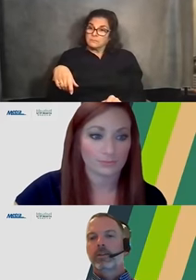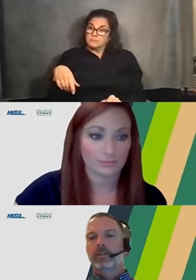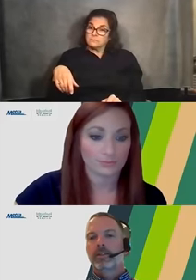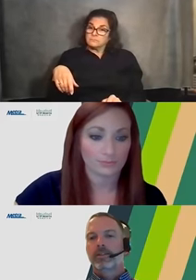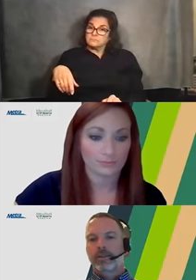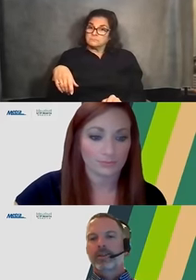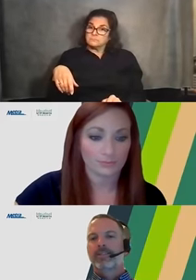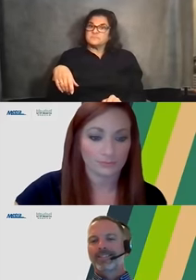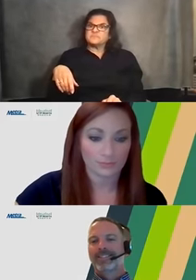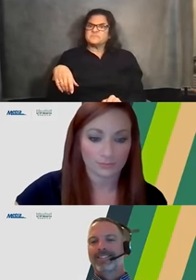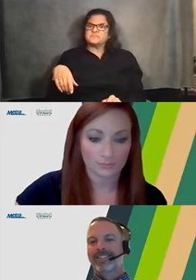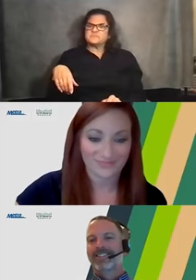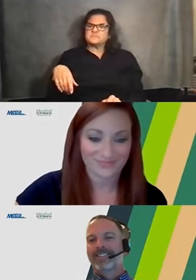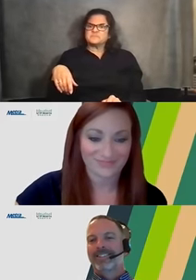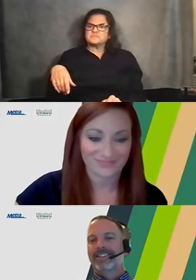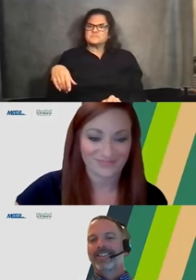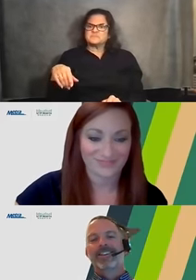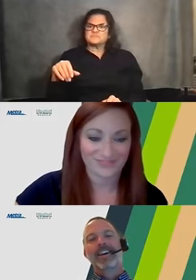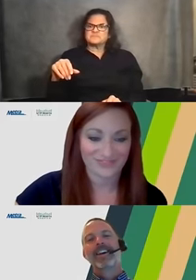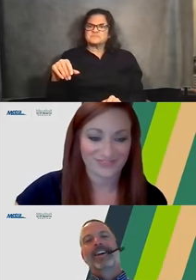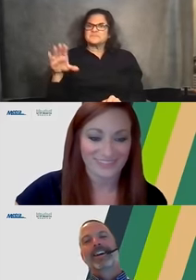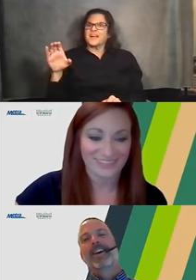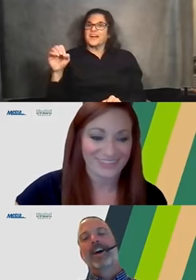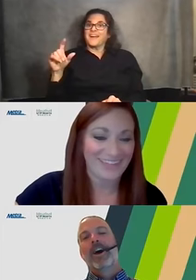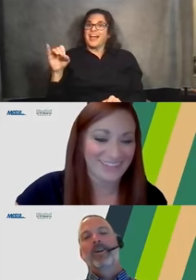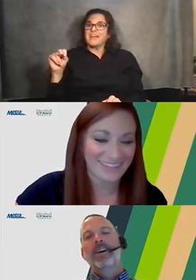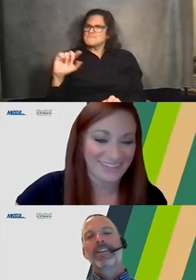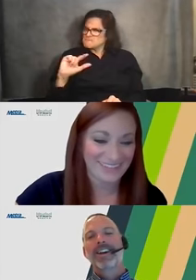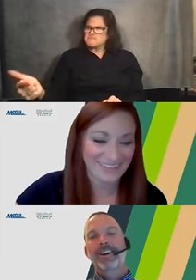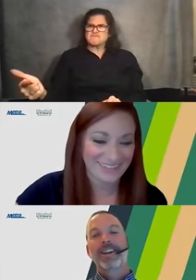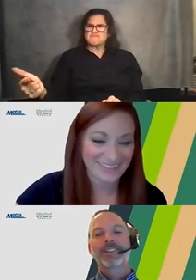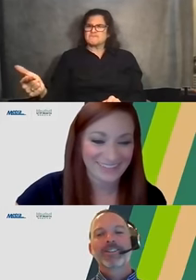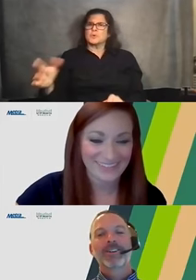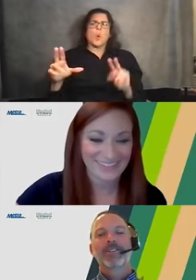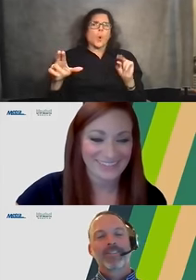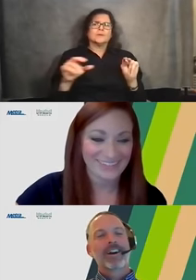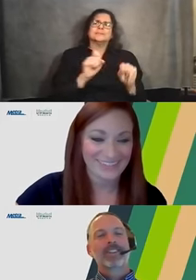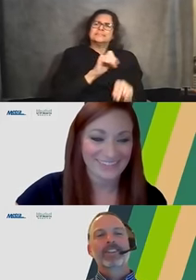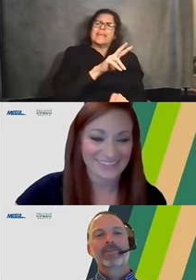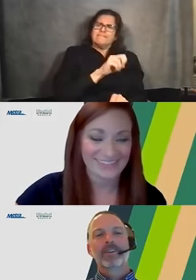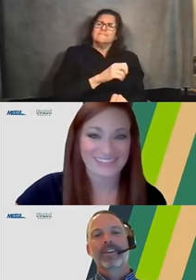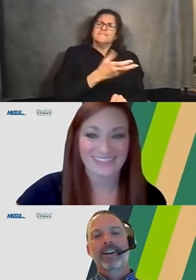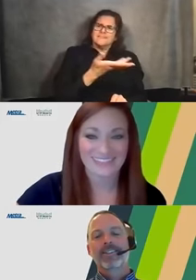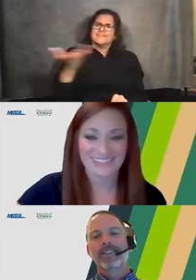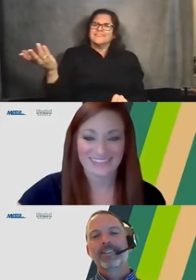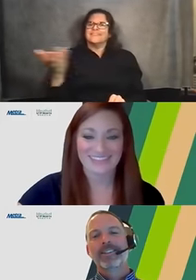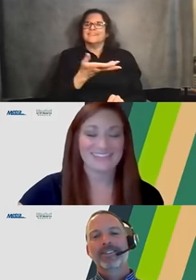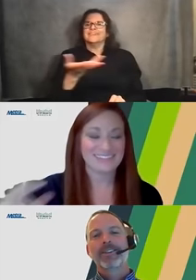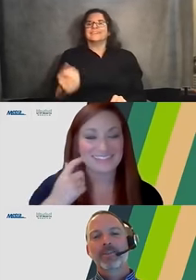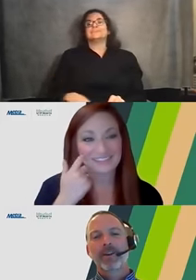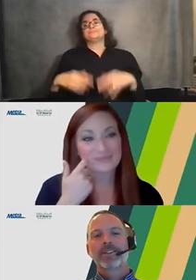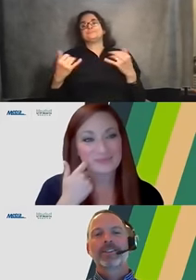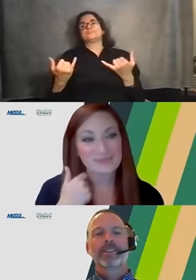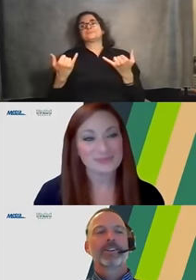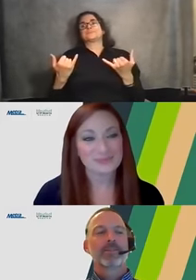Steve, I go ahead. Oh, go ahead, Colin. You had something. Well, yeah, so no, obviously we're at the, at the